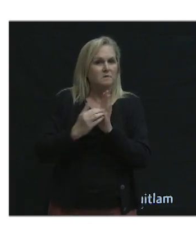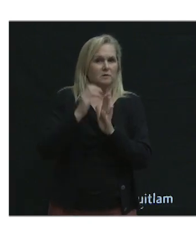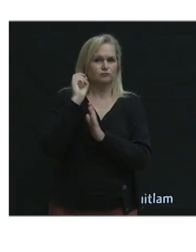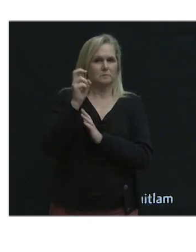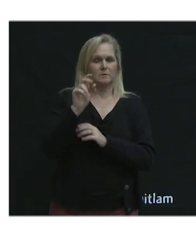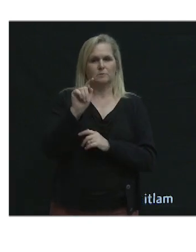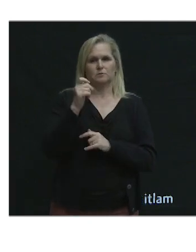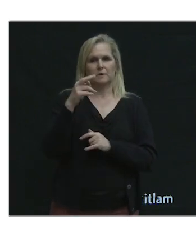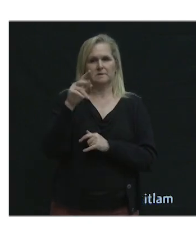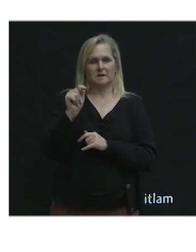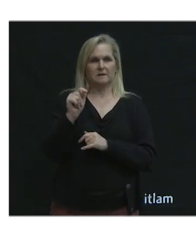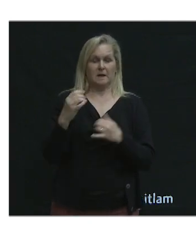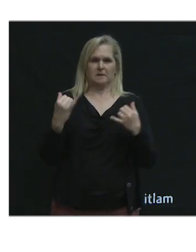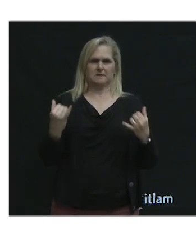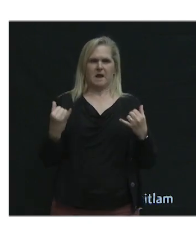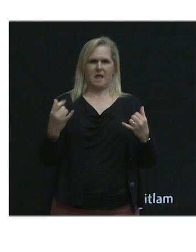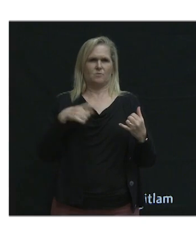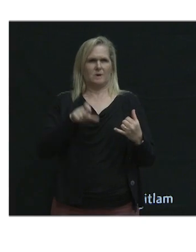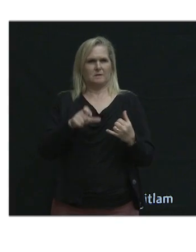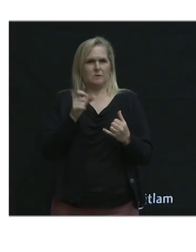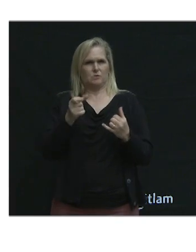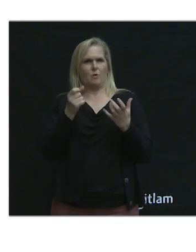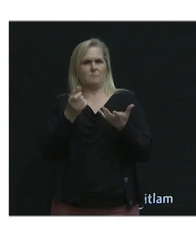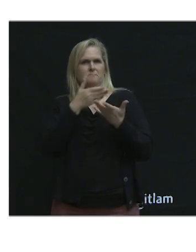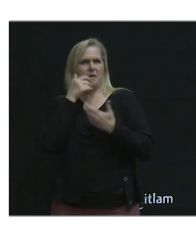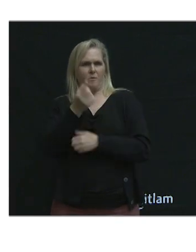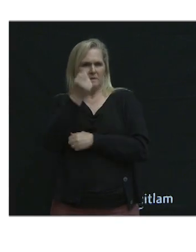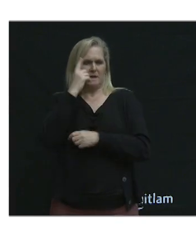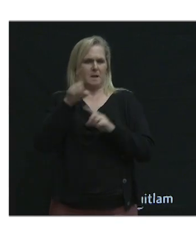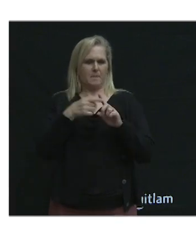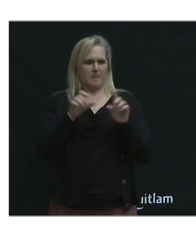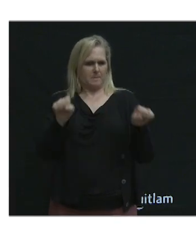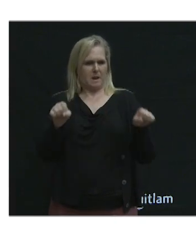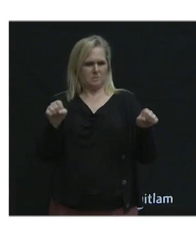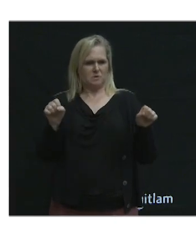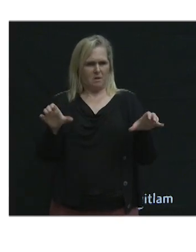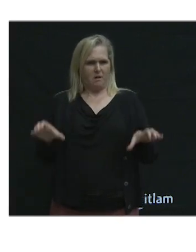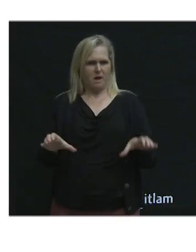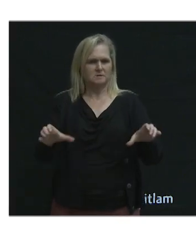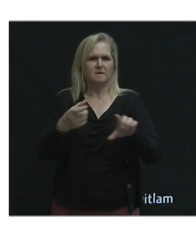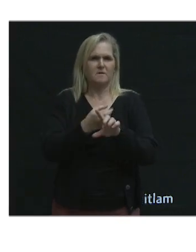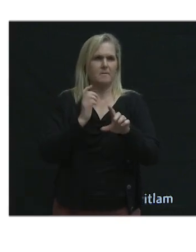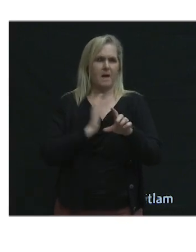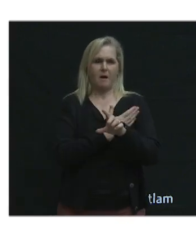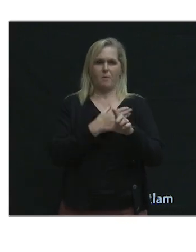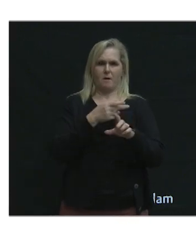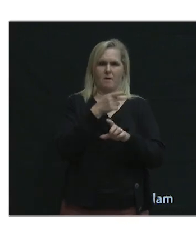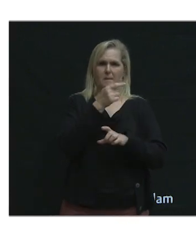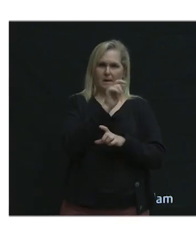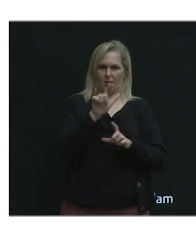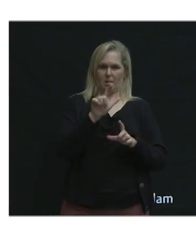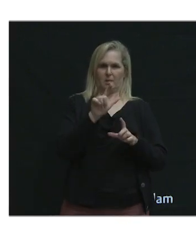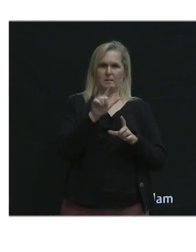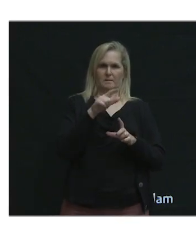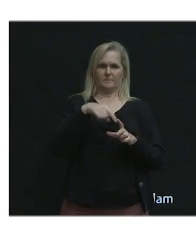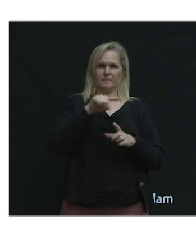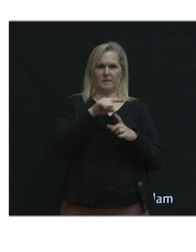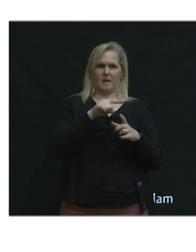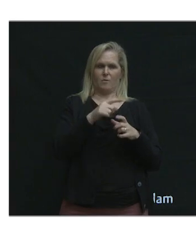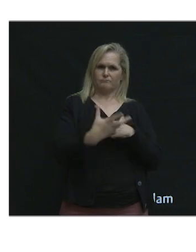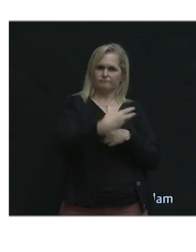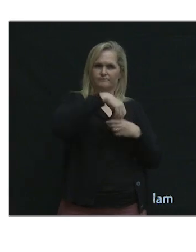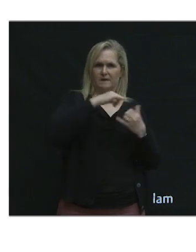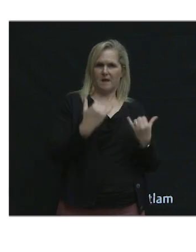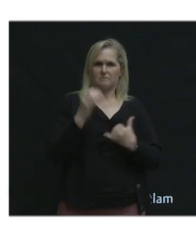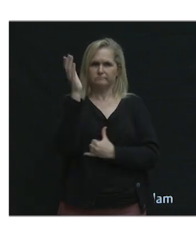Today, we hope to better understand what potential actions might result from our expert panel that will work their way into